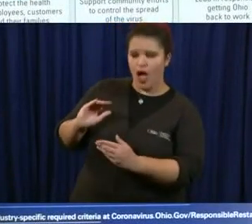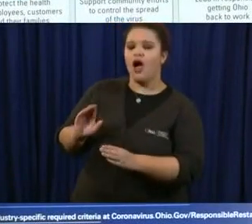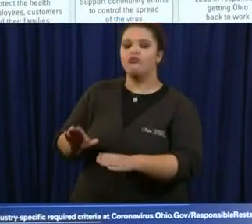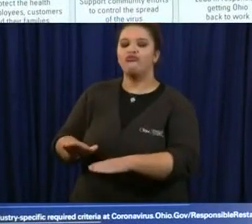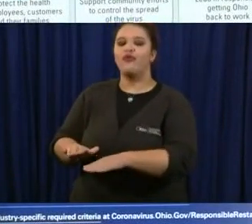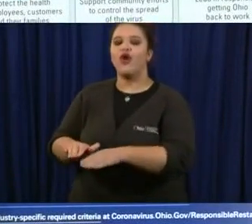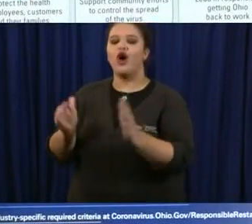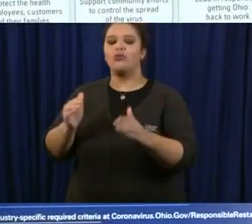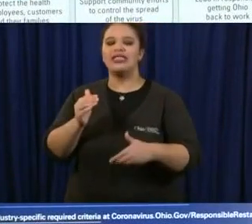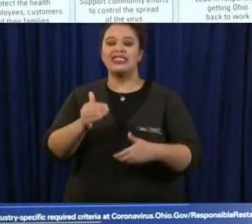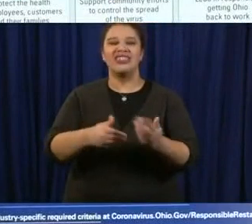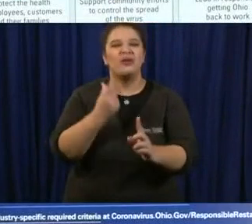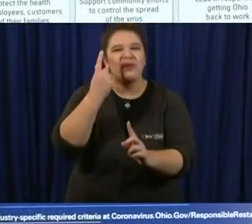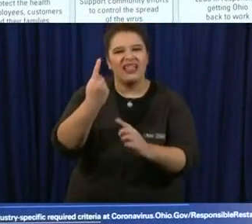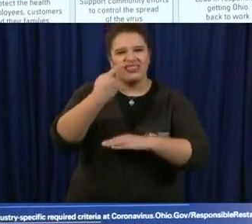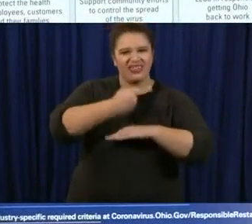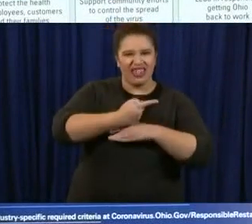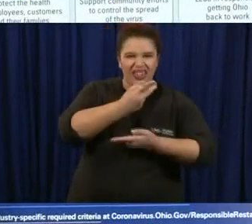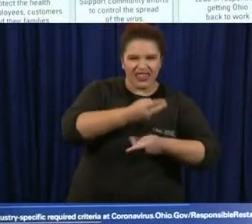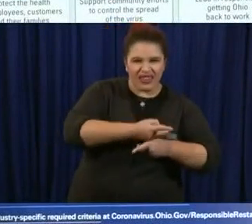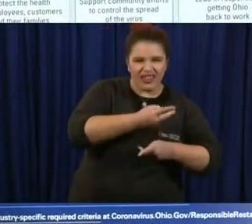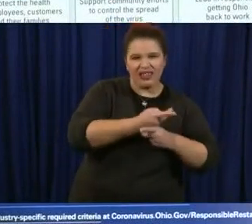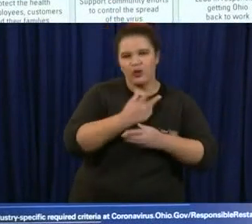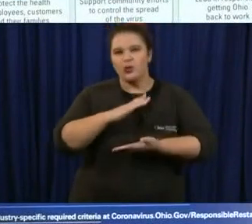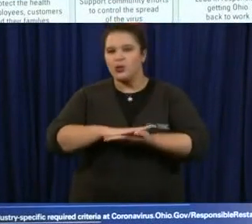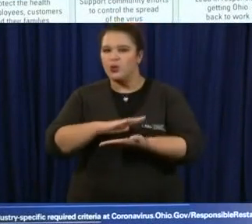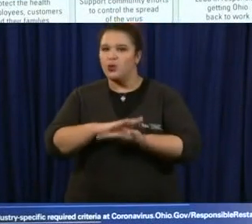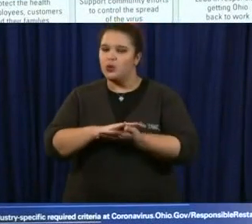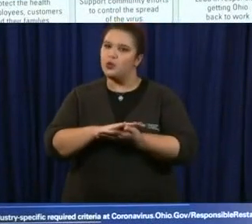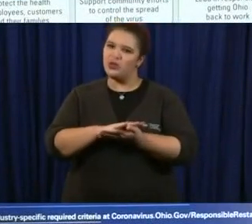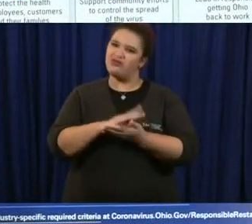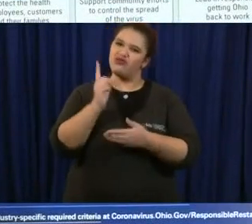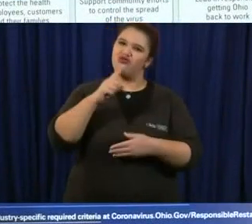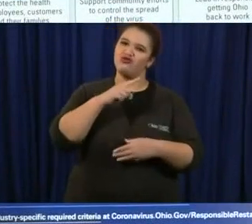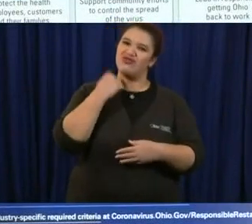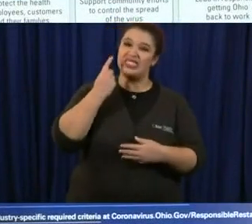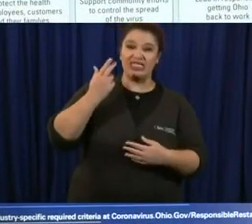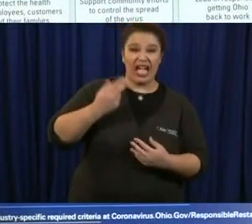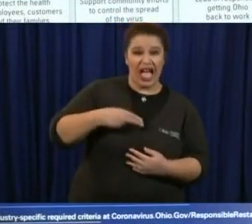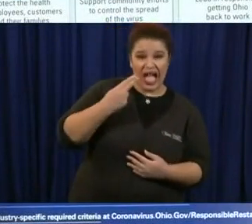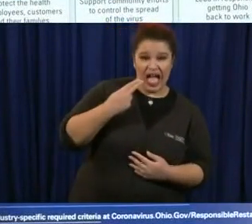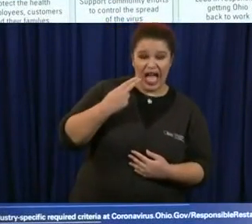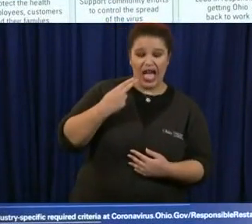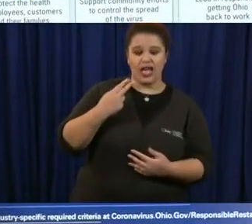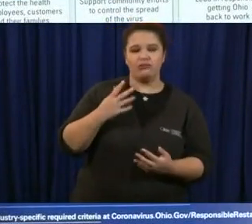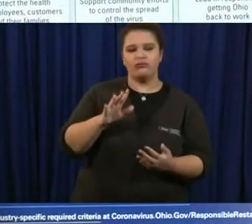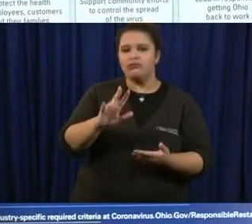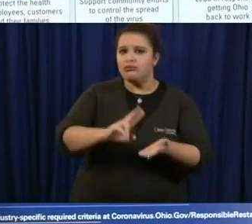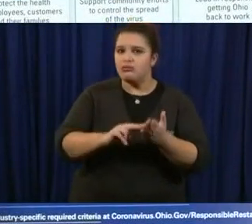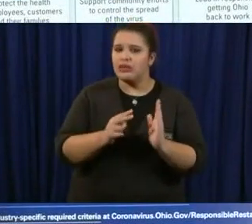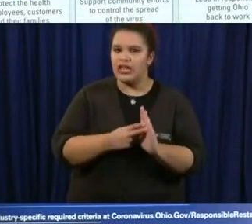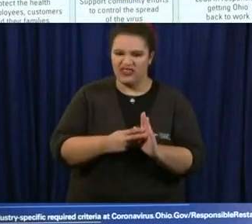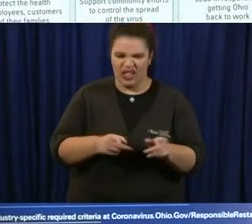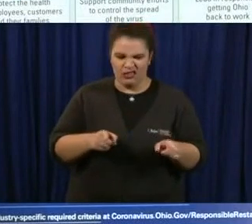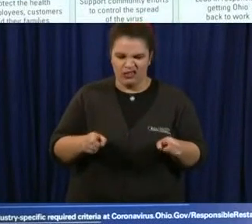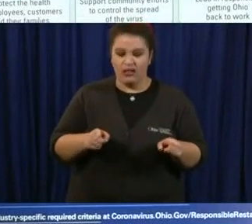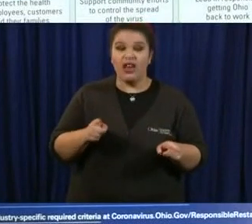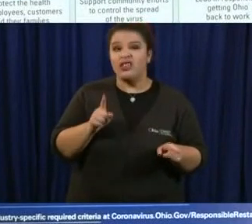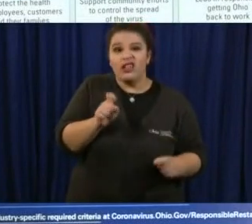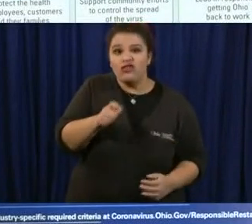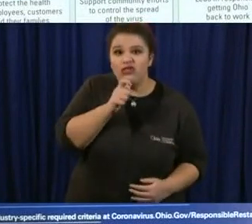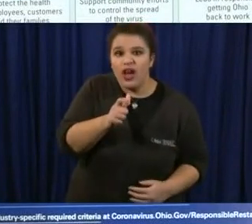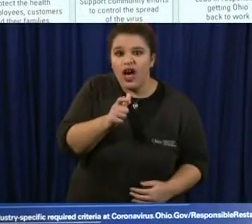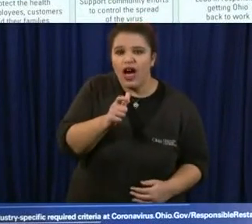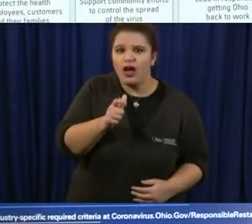very difficult, as schools are, to obviously control the environment. It doesn't mean it's not necessary. doesn't mean it's not very, very important.